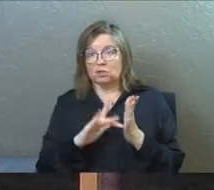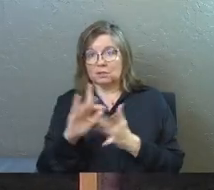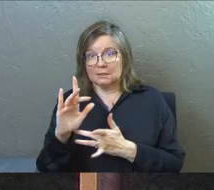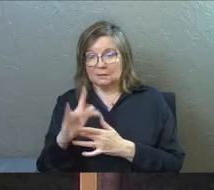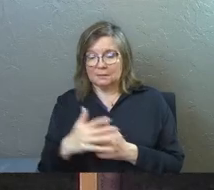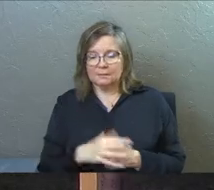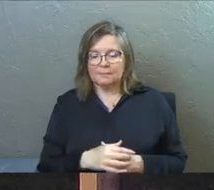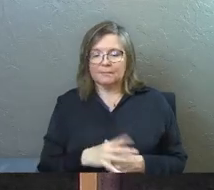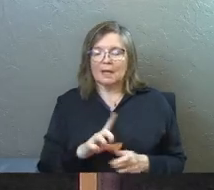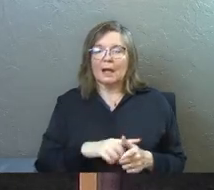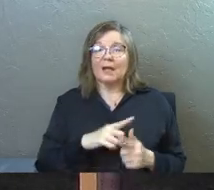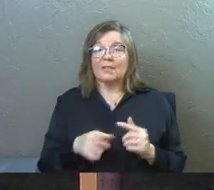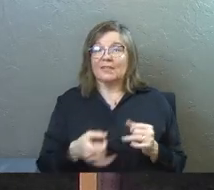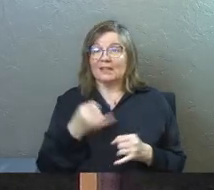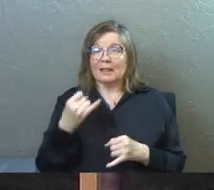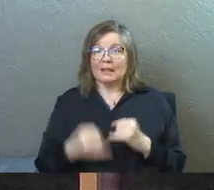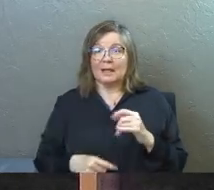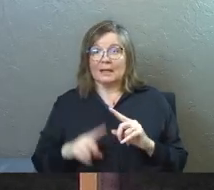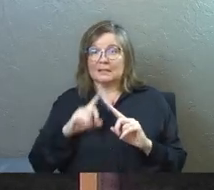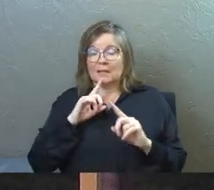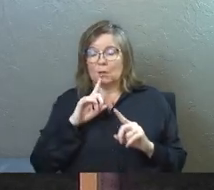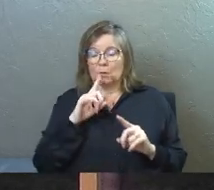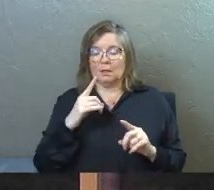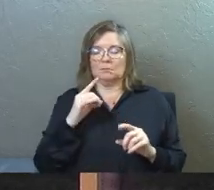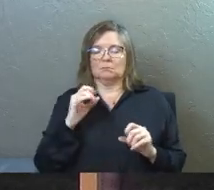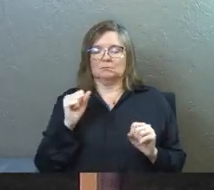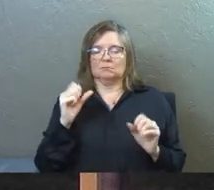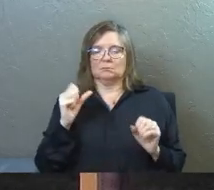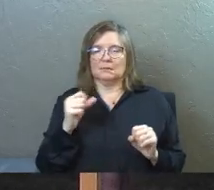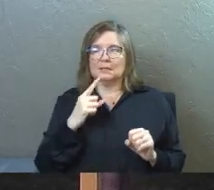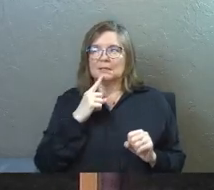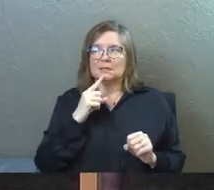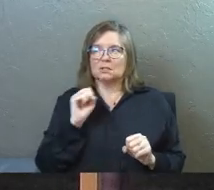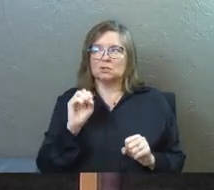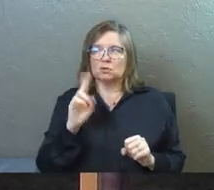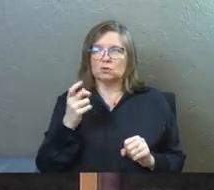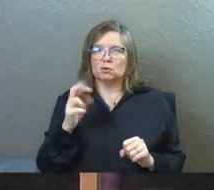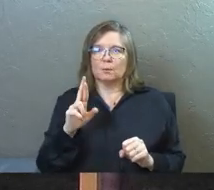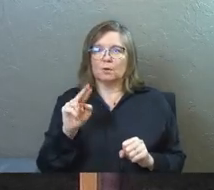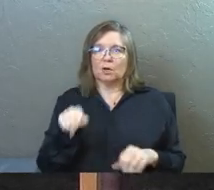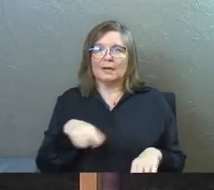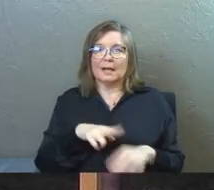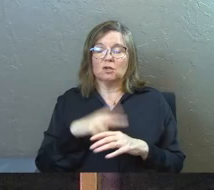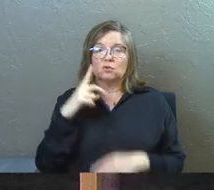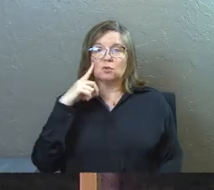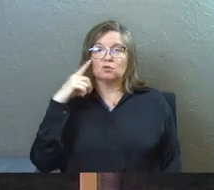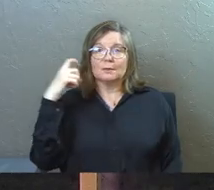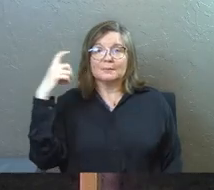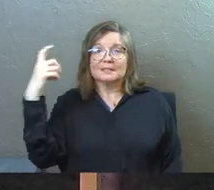of Jesus. And then their last answer kind of really baffled them. They said supernatural dreams.